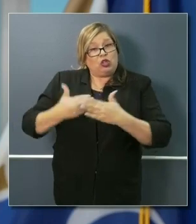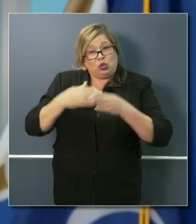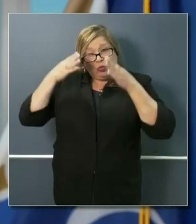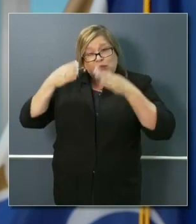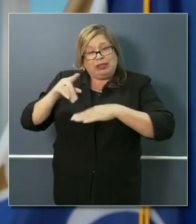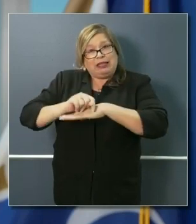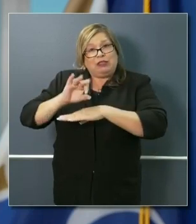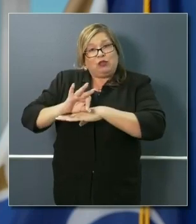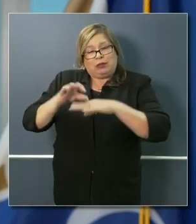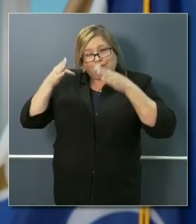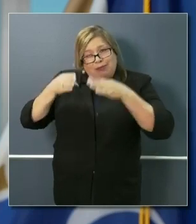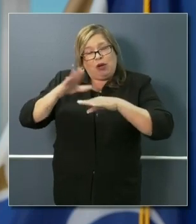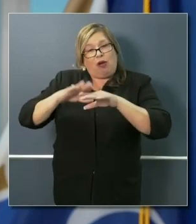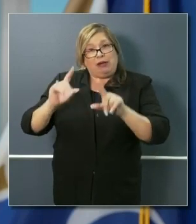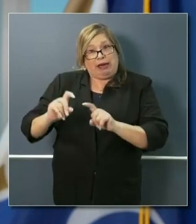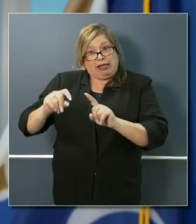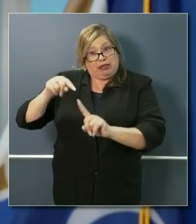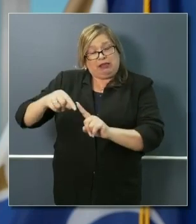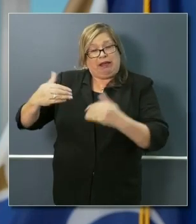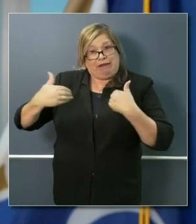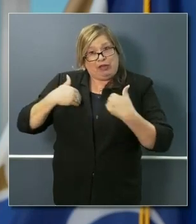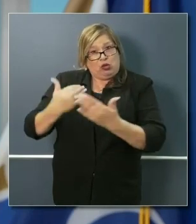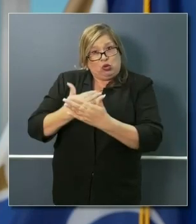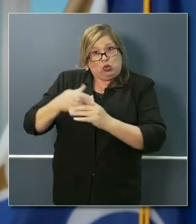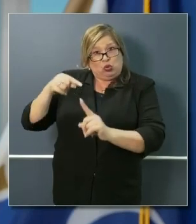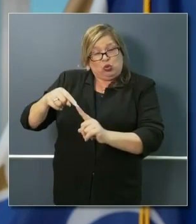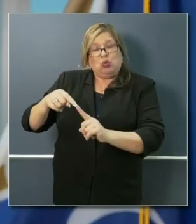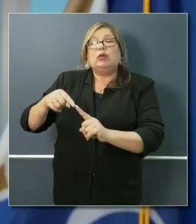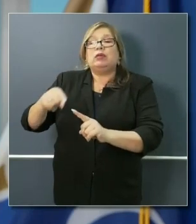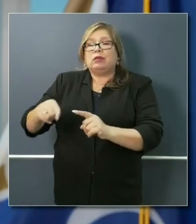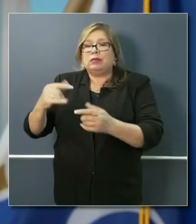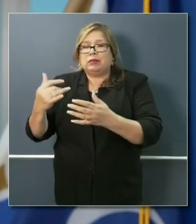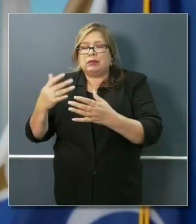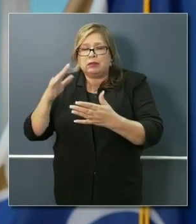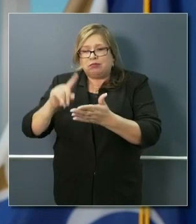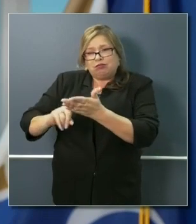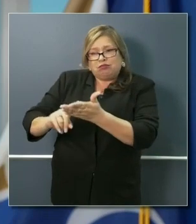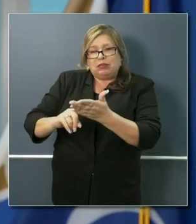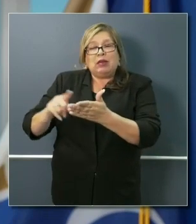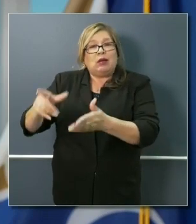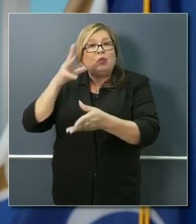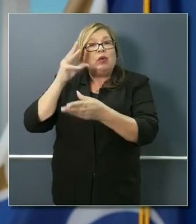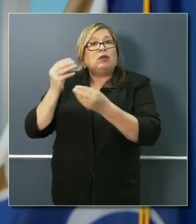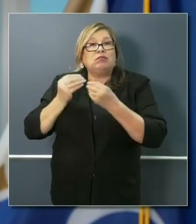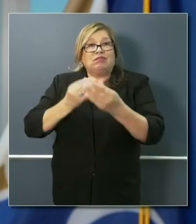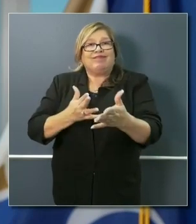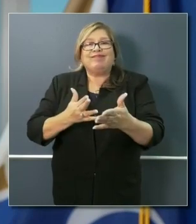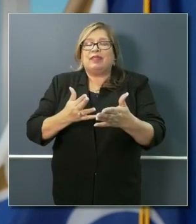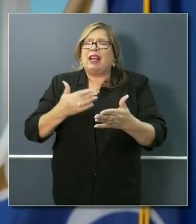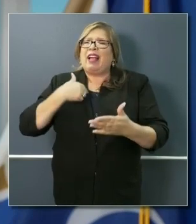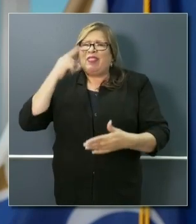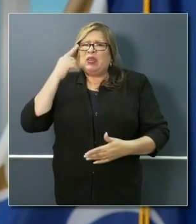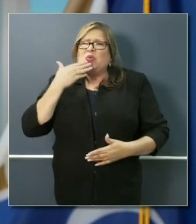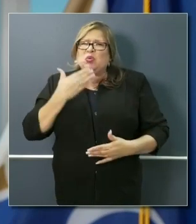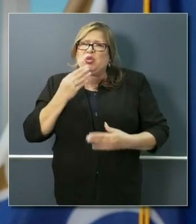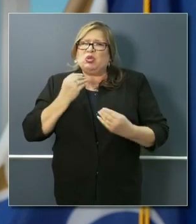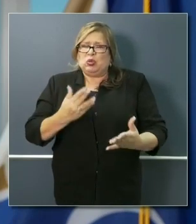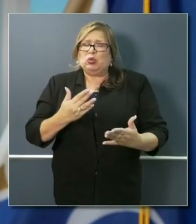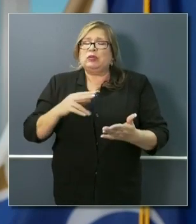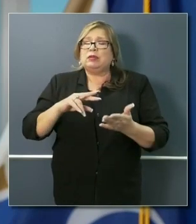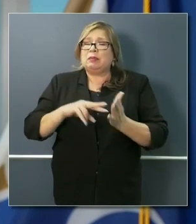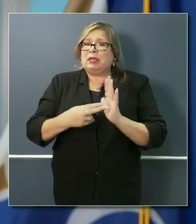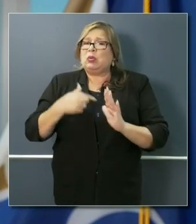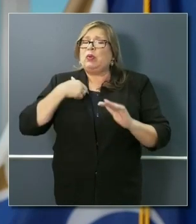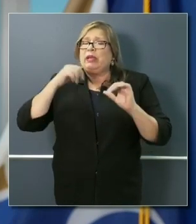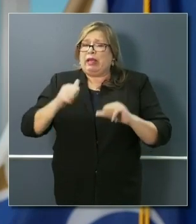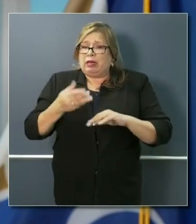in the next couple days, we're going to provide some, I think, very good news about our capacity to substantially increase our